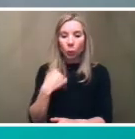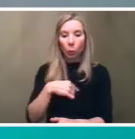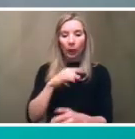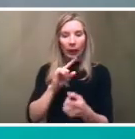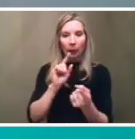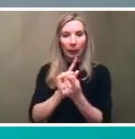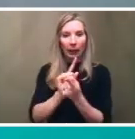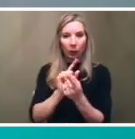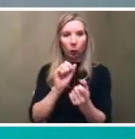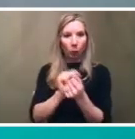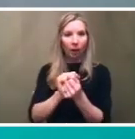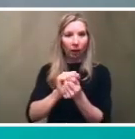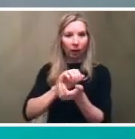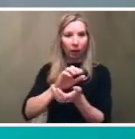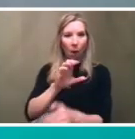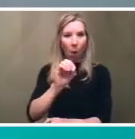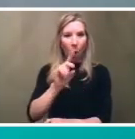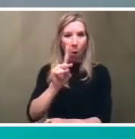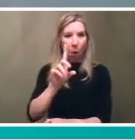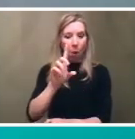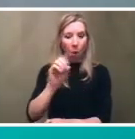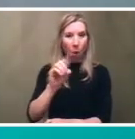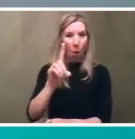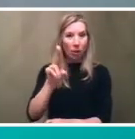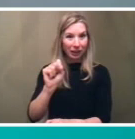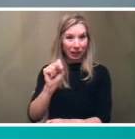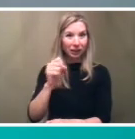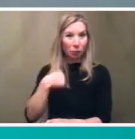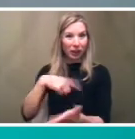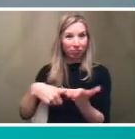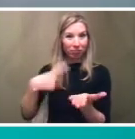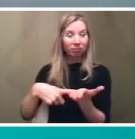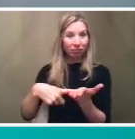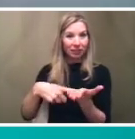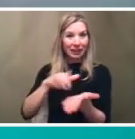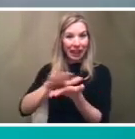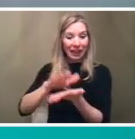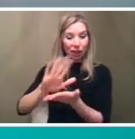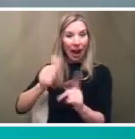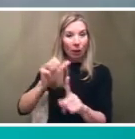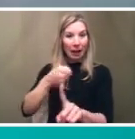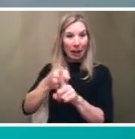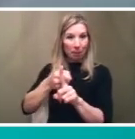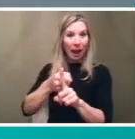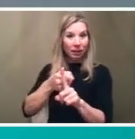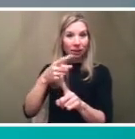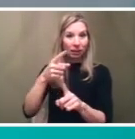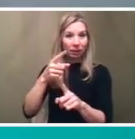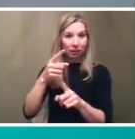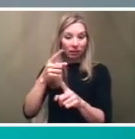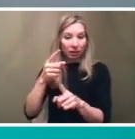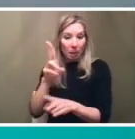we we also talk about sanitation so and and the impacts of of those vehicles so i think there are some challenges